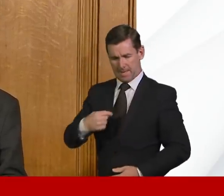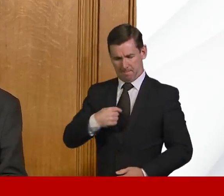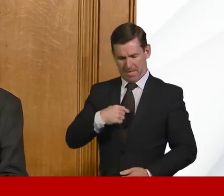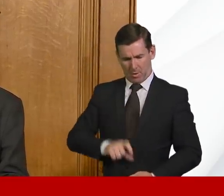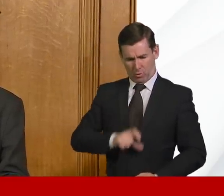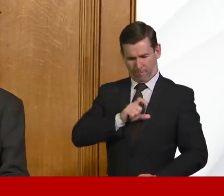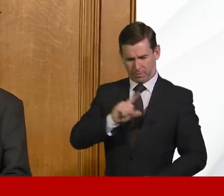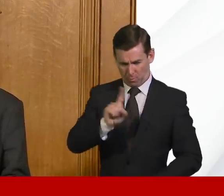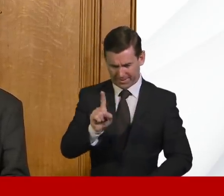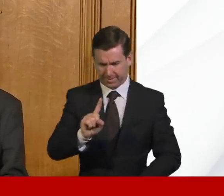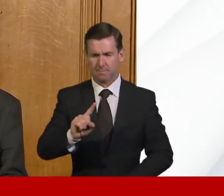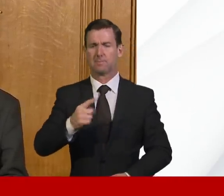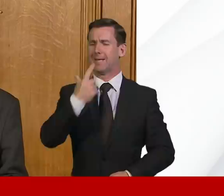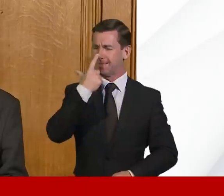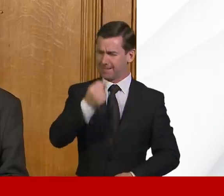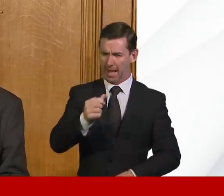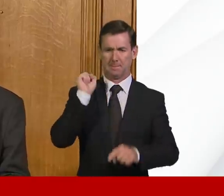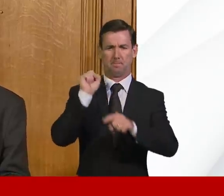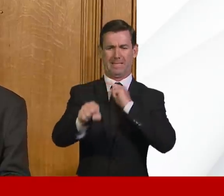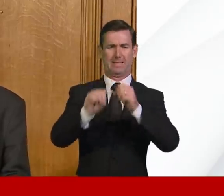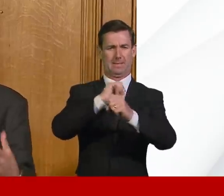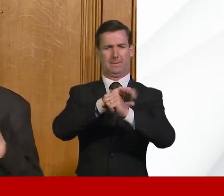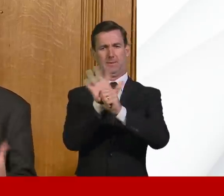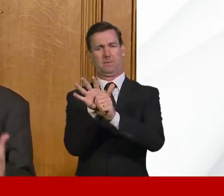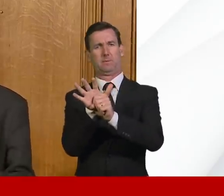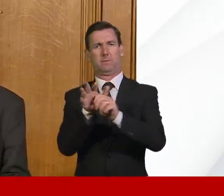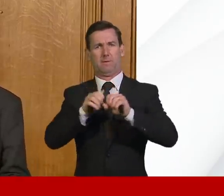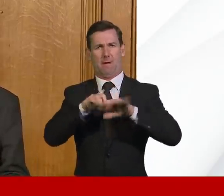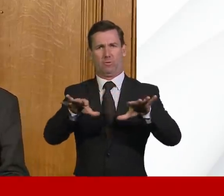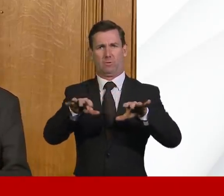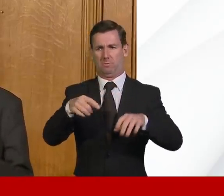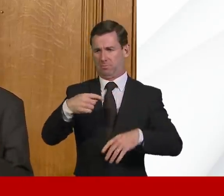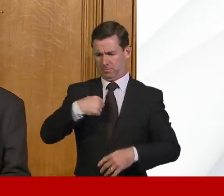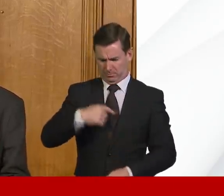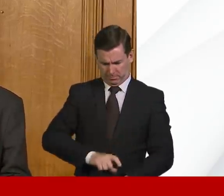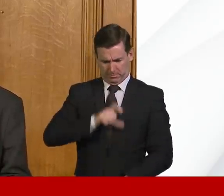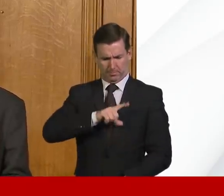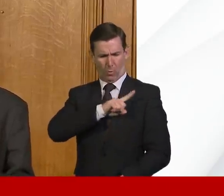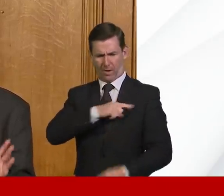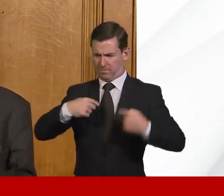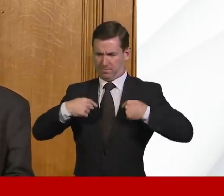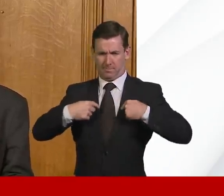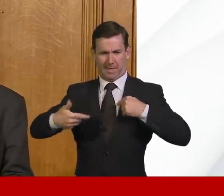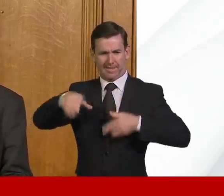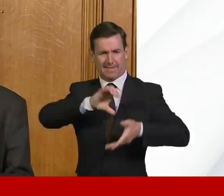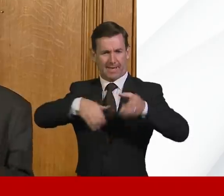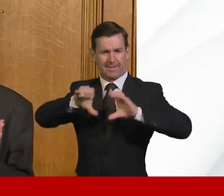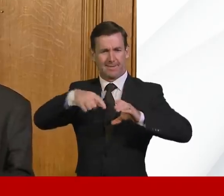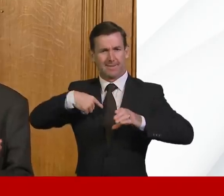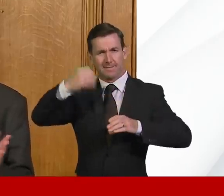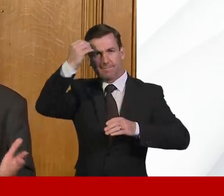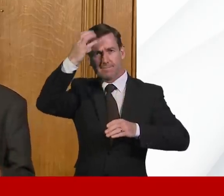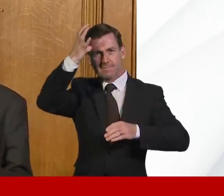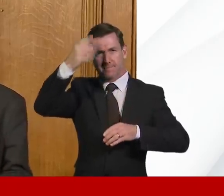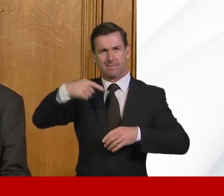virus. And I'm confident for several reasons. One, because as a scientist and somebody who listens to our colleagues,